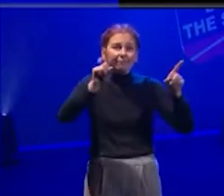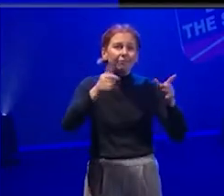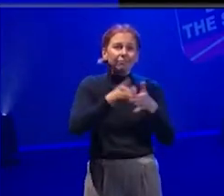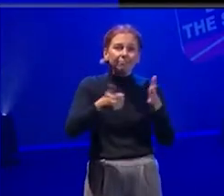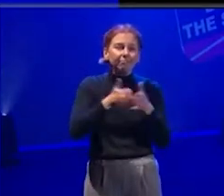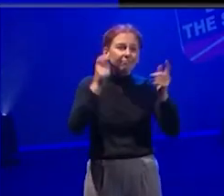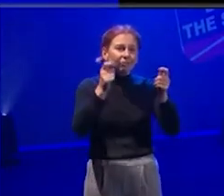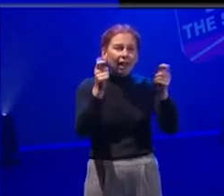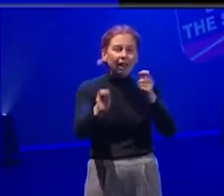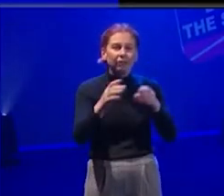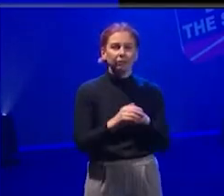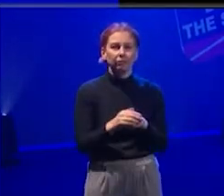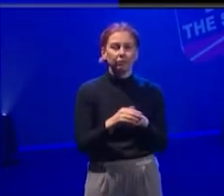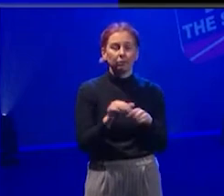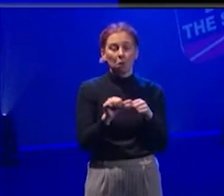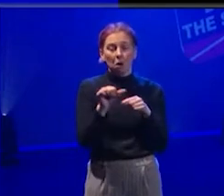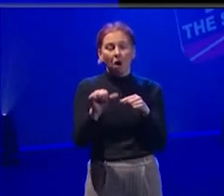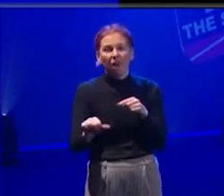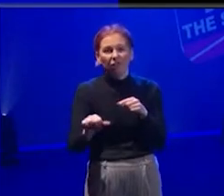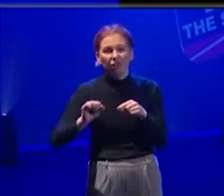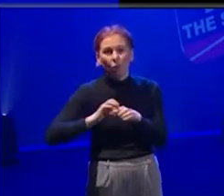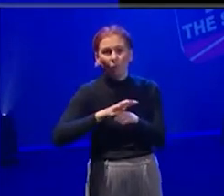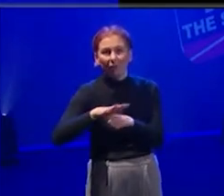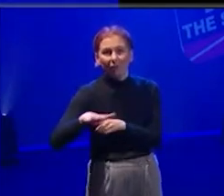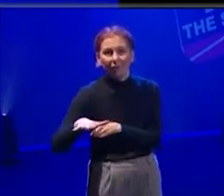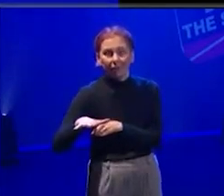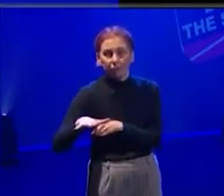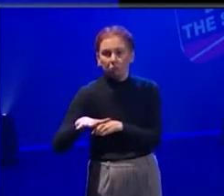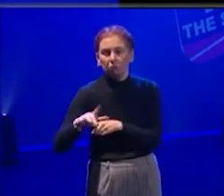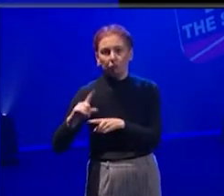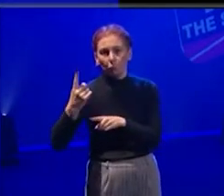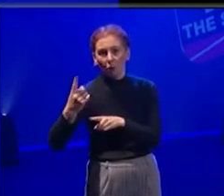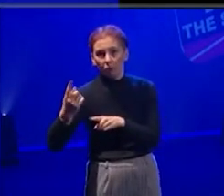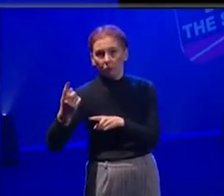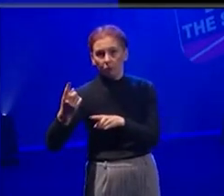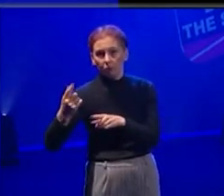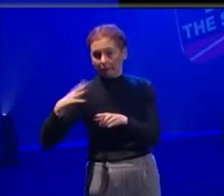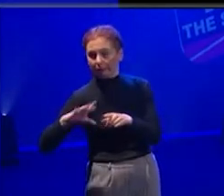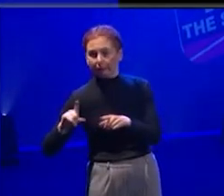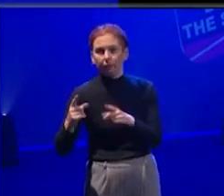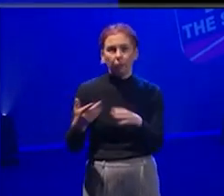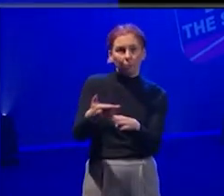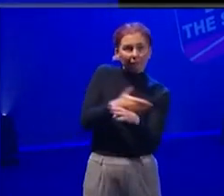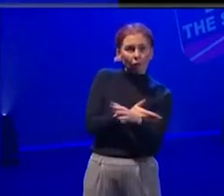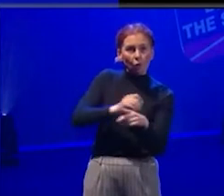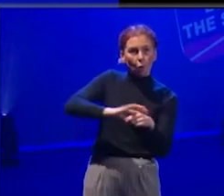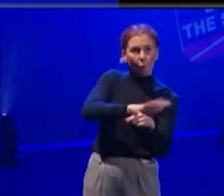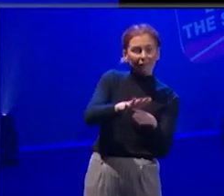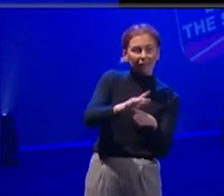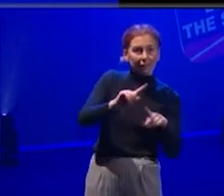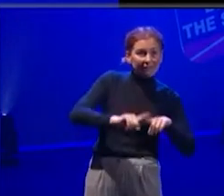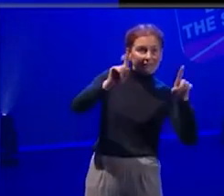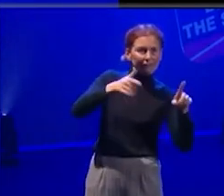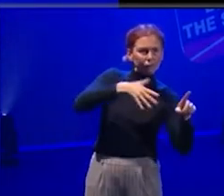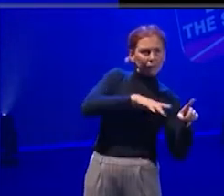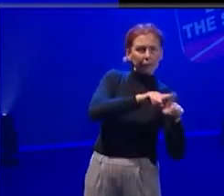post-pandemic, you've got one aspect of need and then pre-pandemic, you have another. And I think even when we